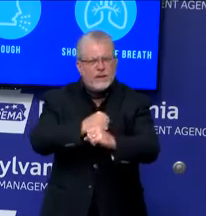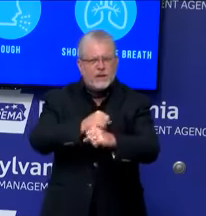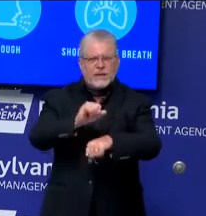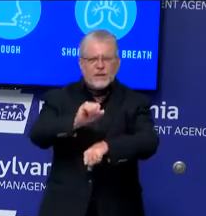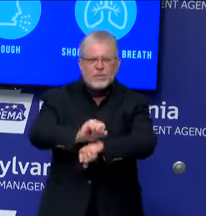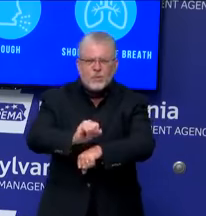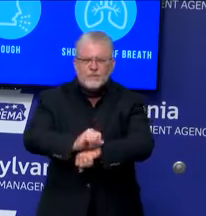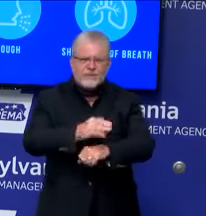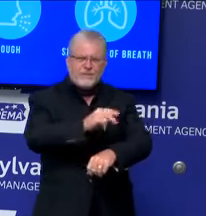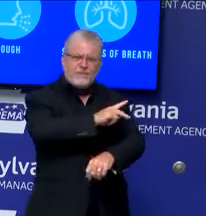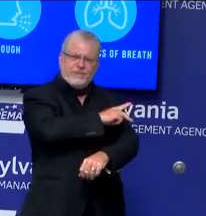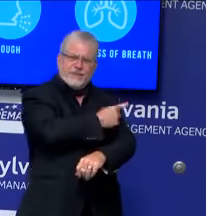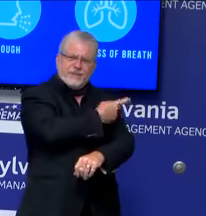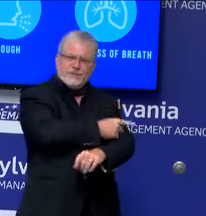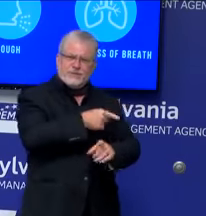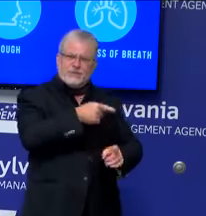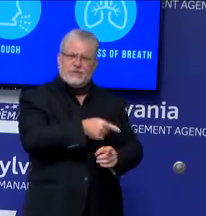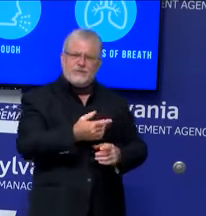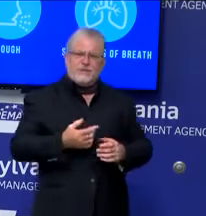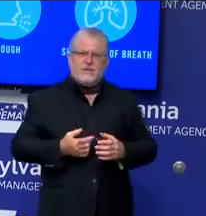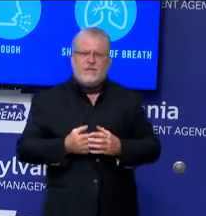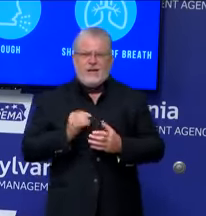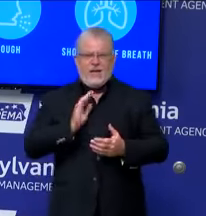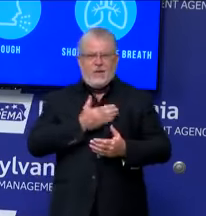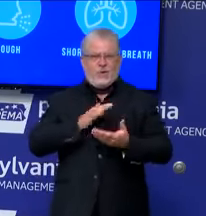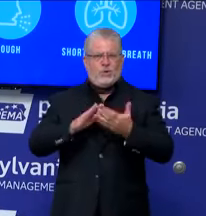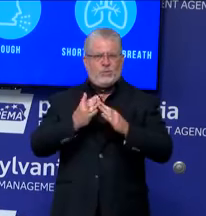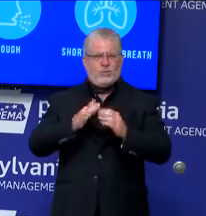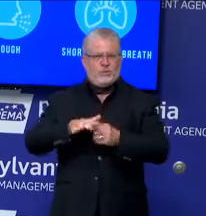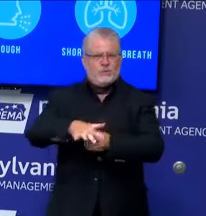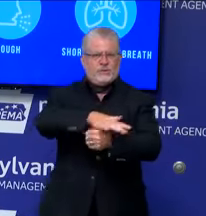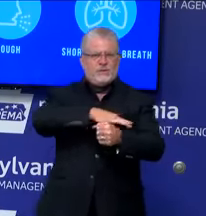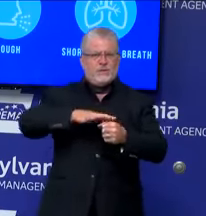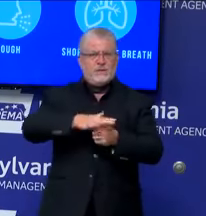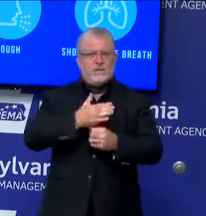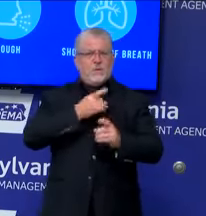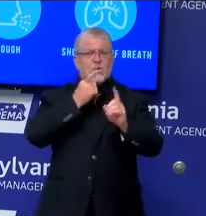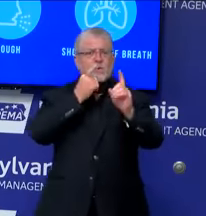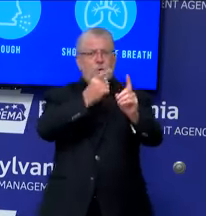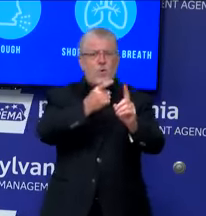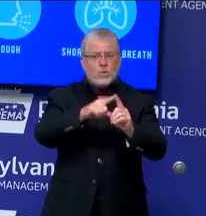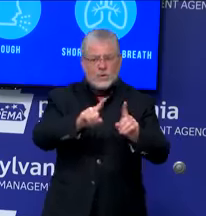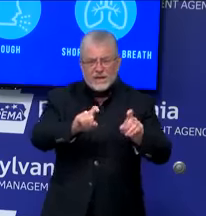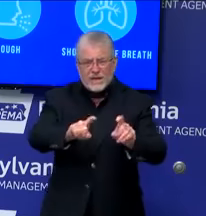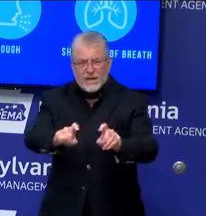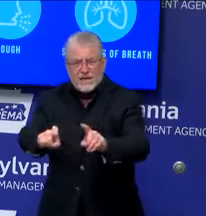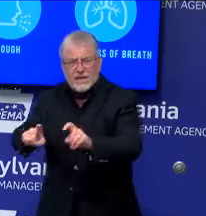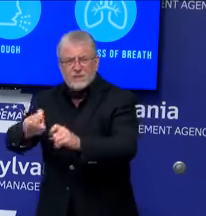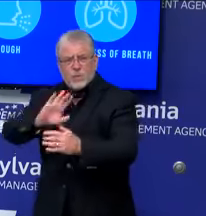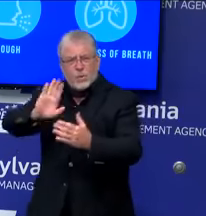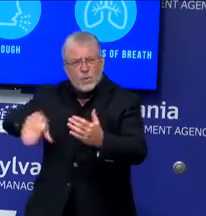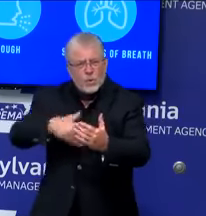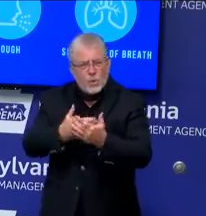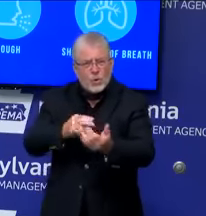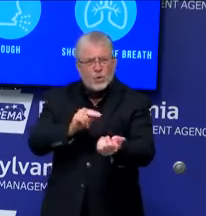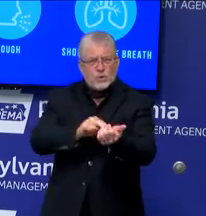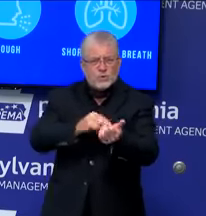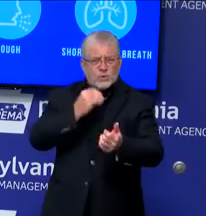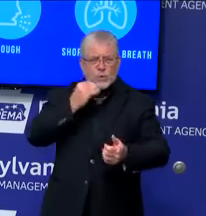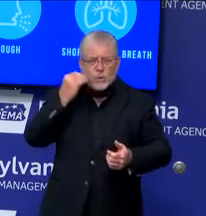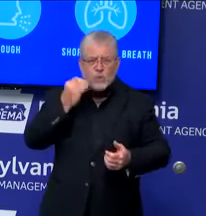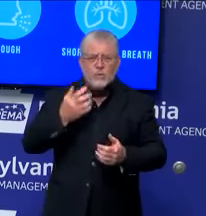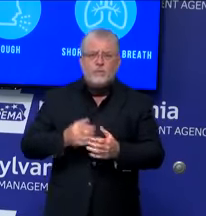communities. Our goal with implementing universal testing in nursing homes was to rapidly detect